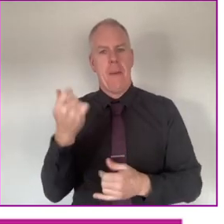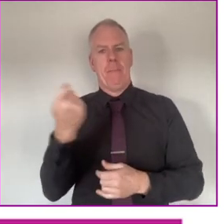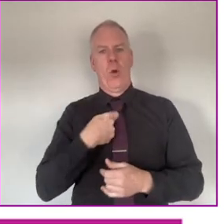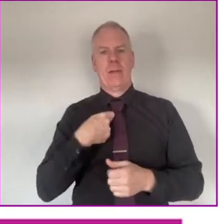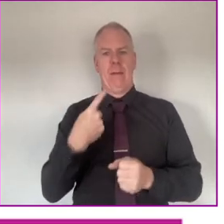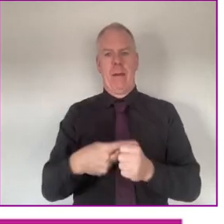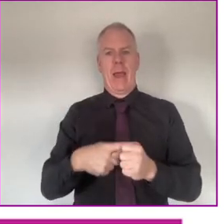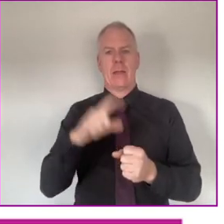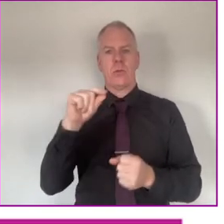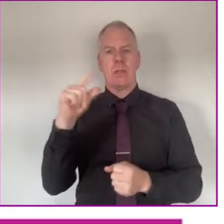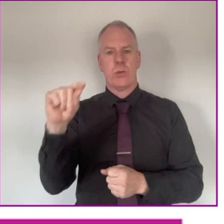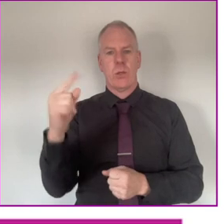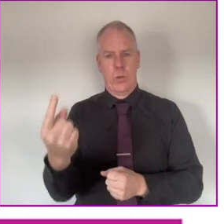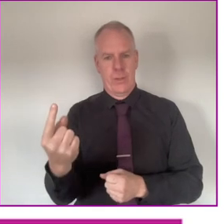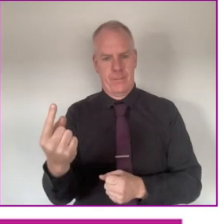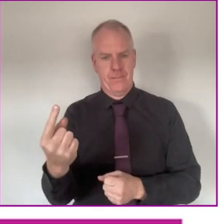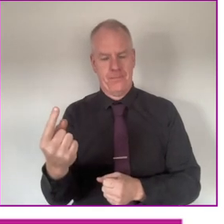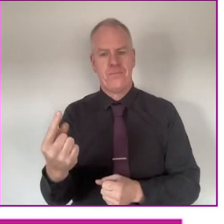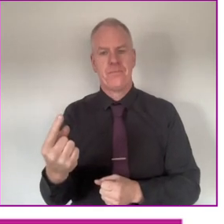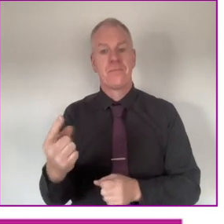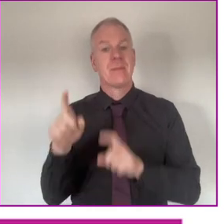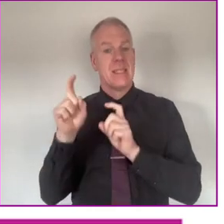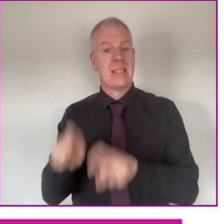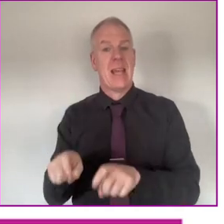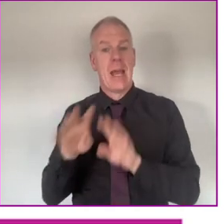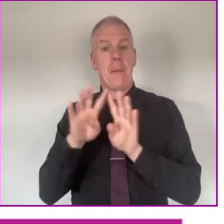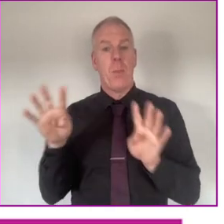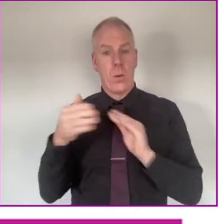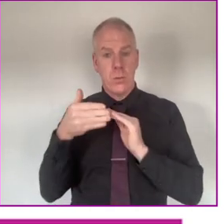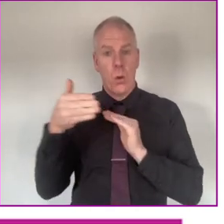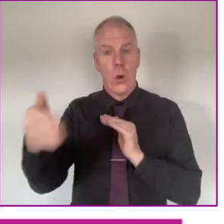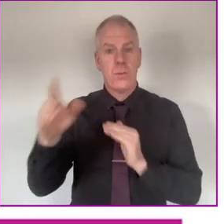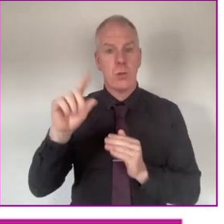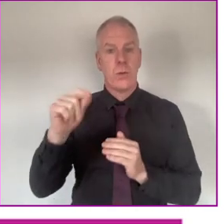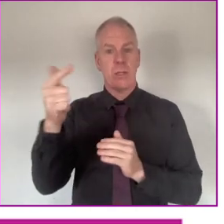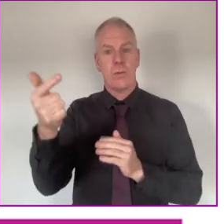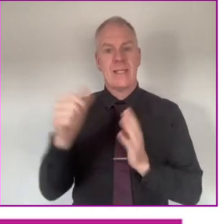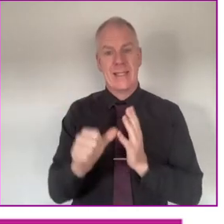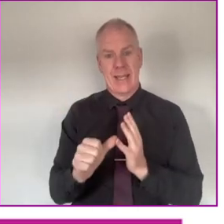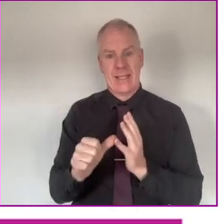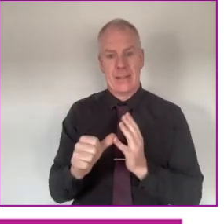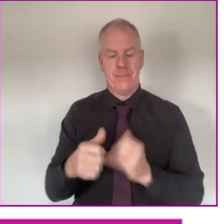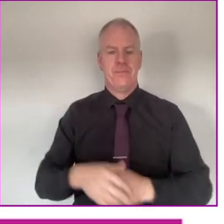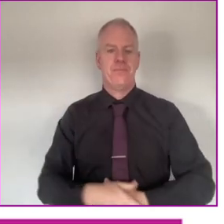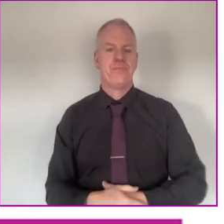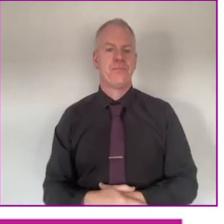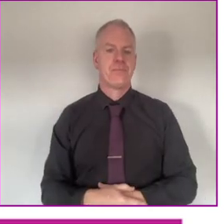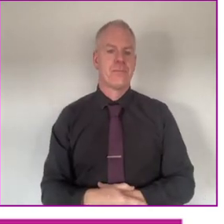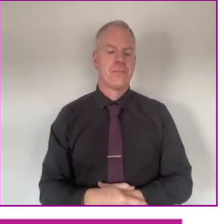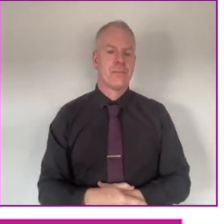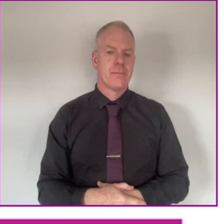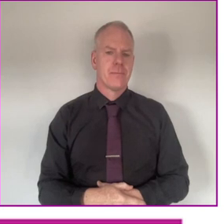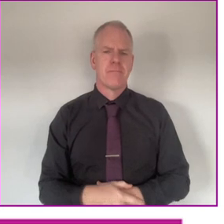years. And I was reappointed in 2021. So I would stay on the board until 2026.